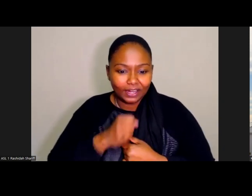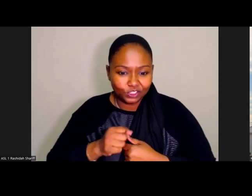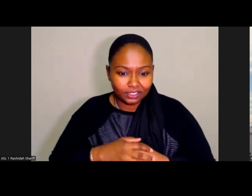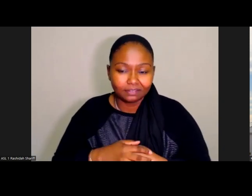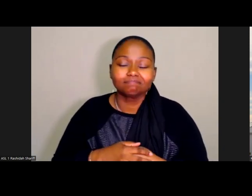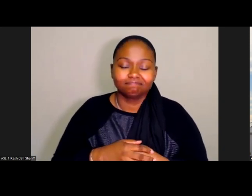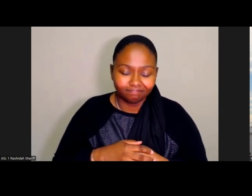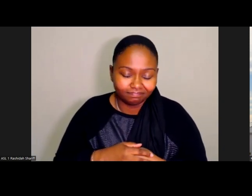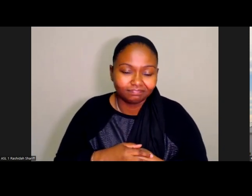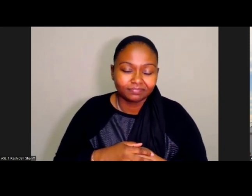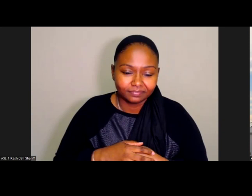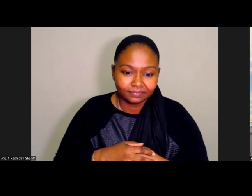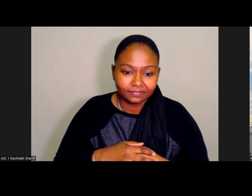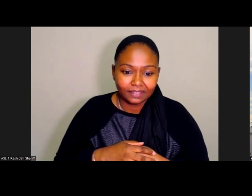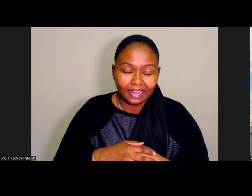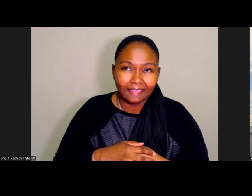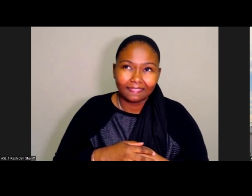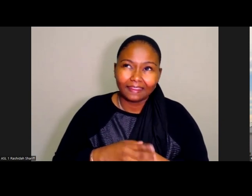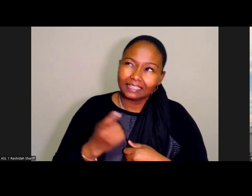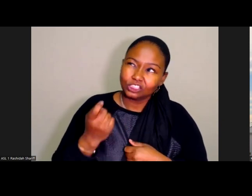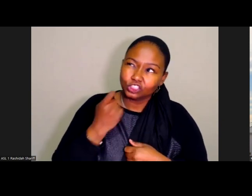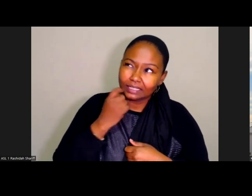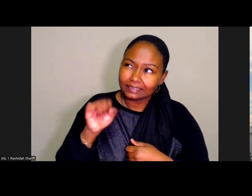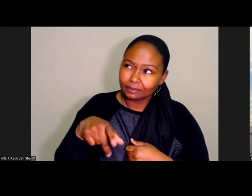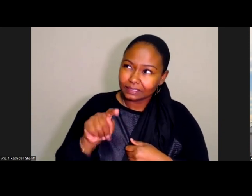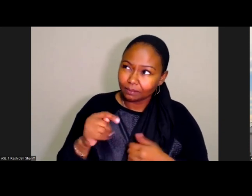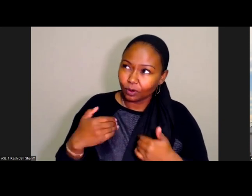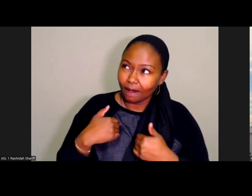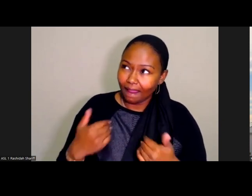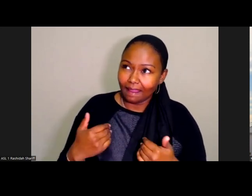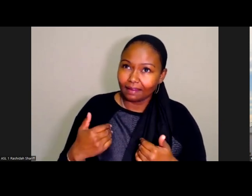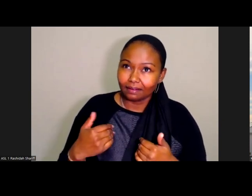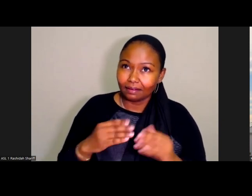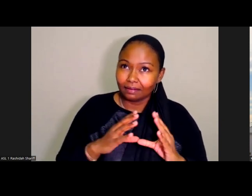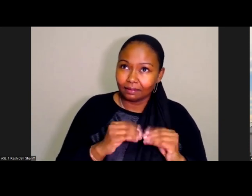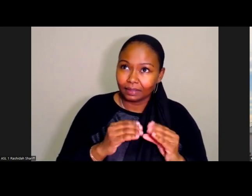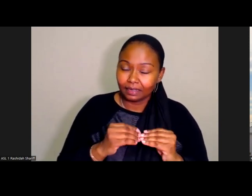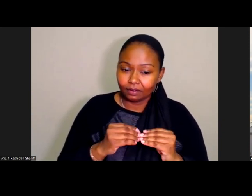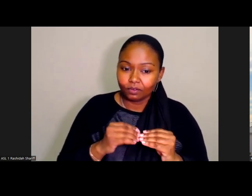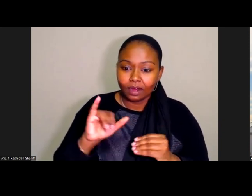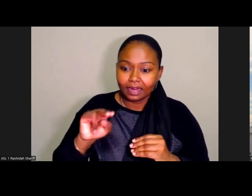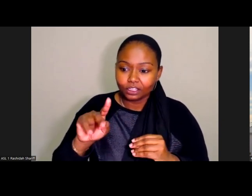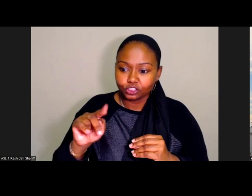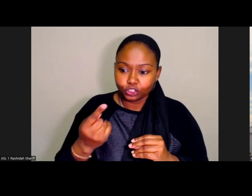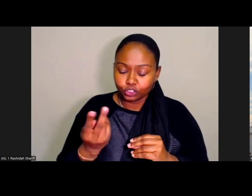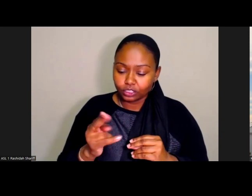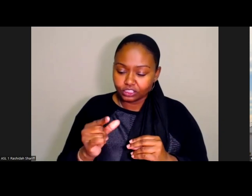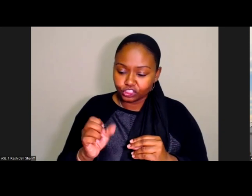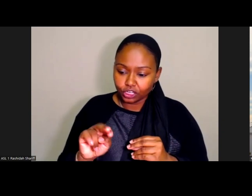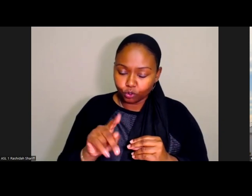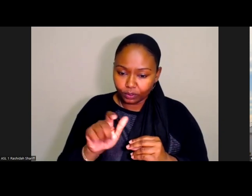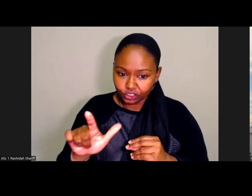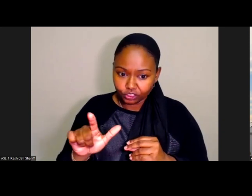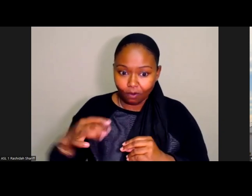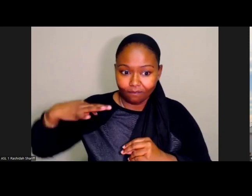to come there. And then we just in September had one on intergenerational volunteering. How, as we bring people